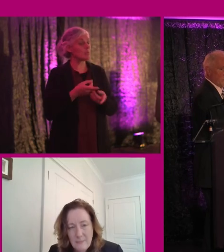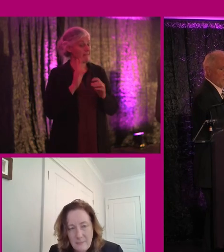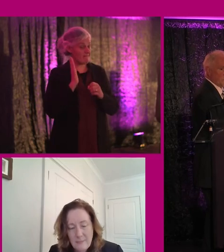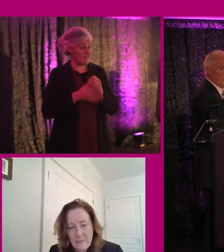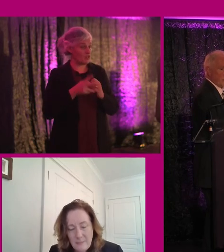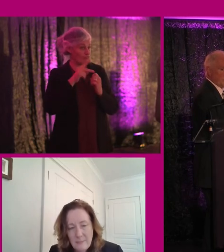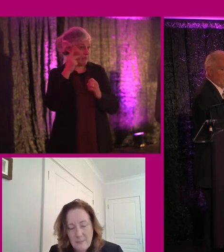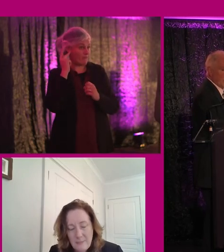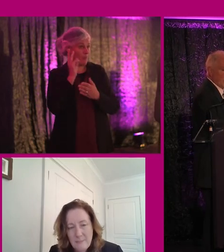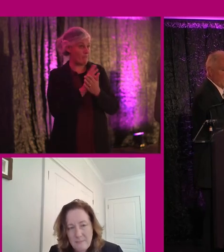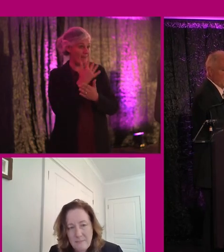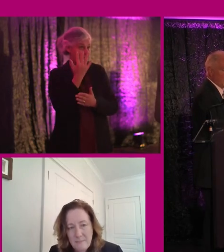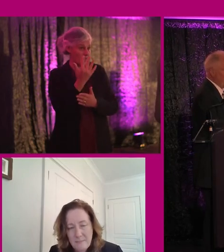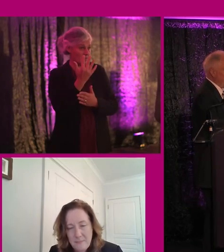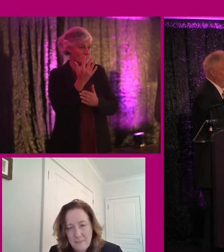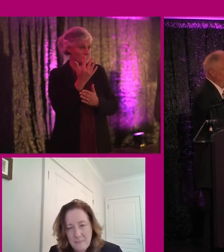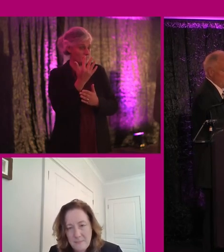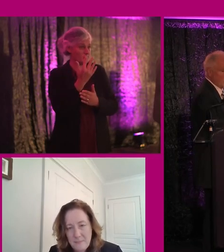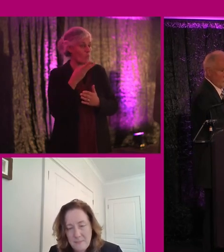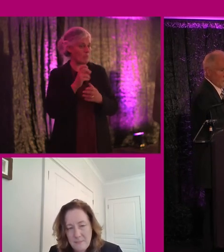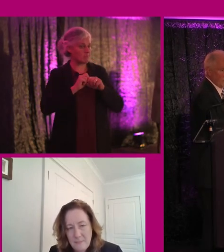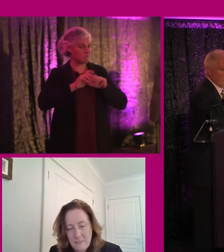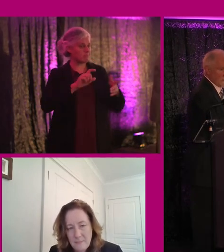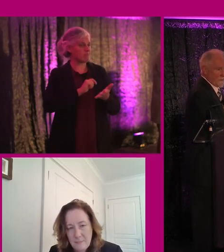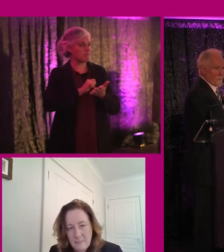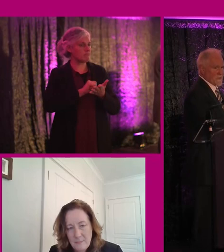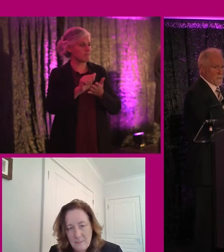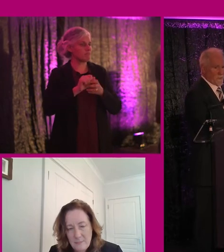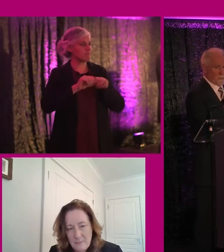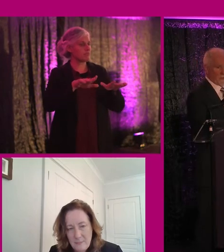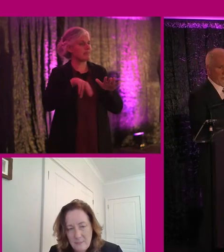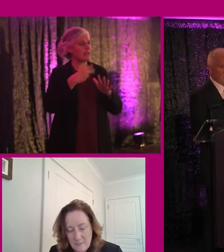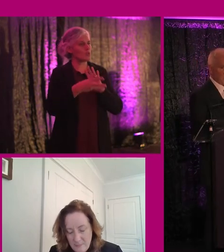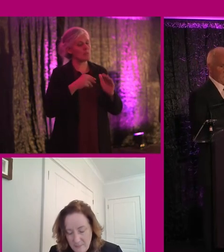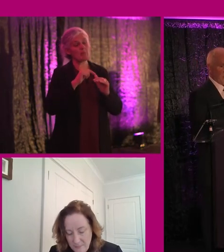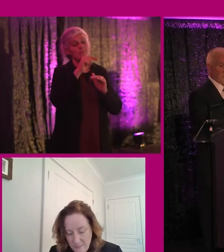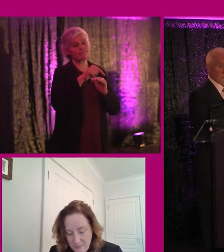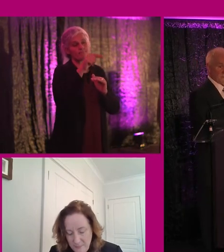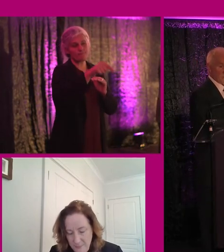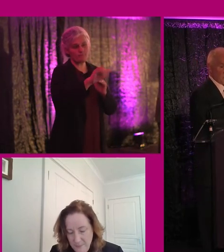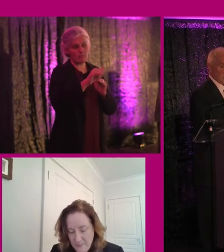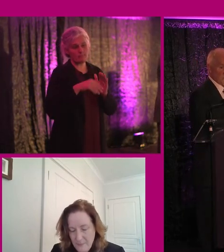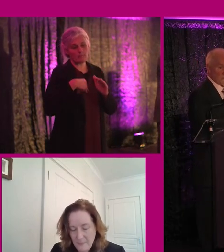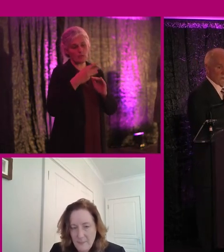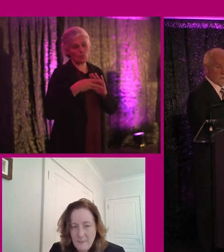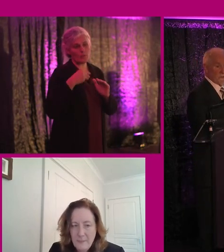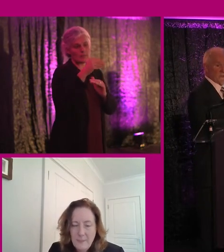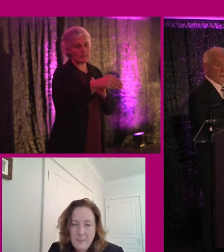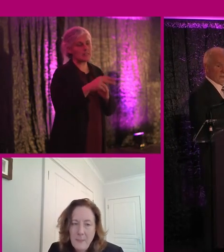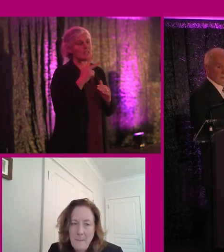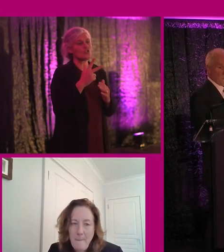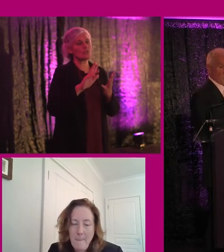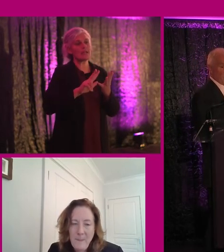of part five, which we'll be publishing either next week or the week after. And sections 38,